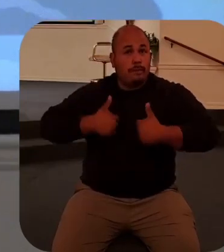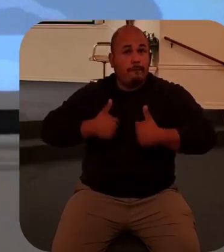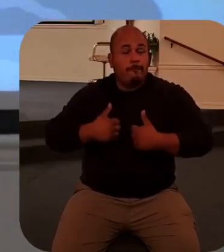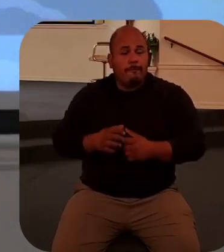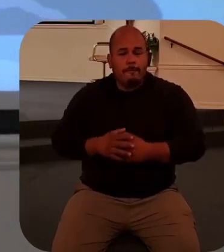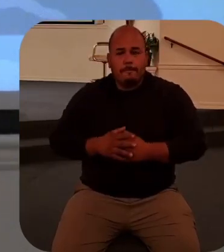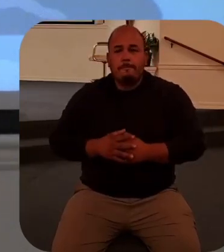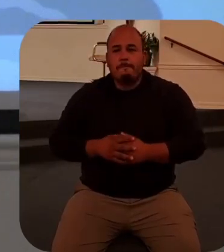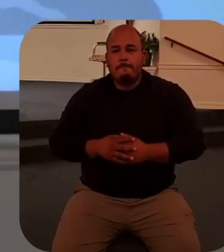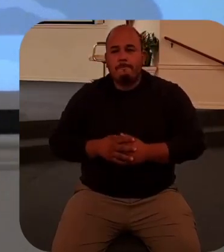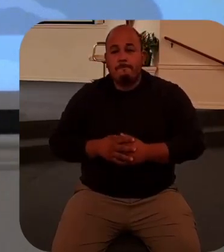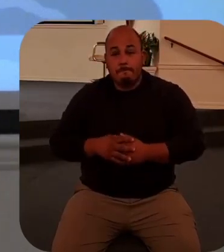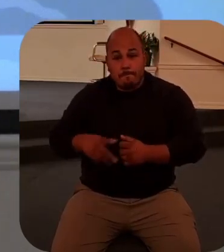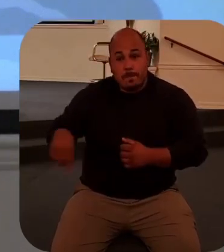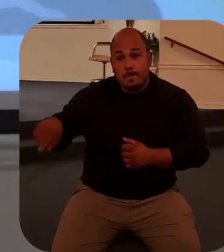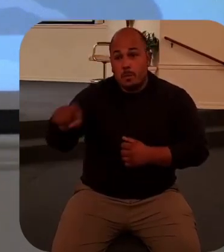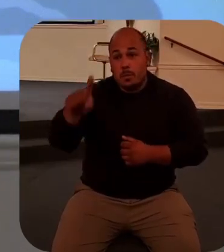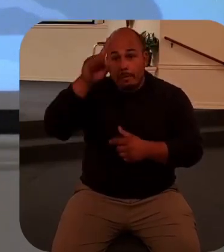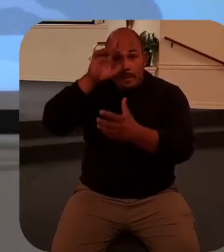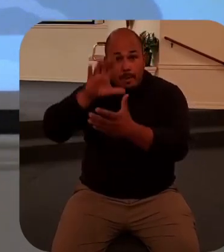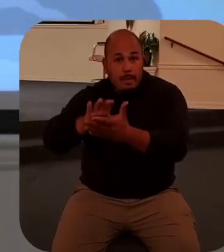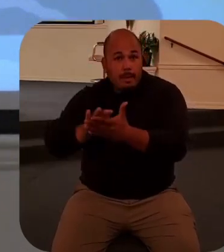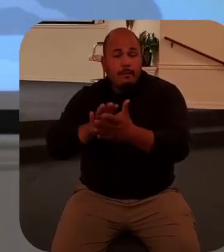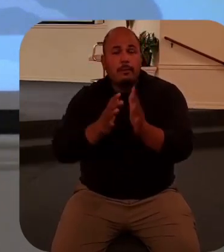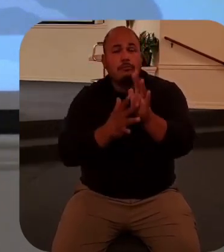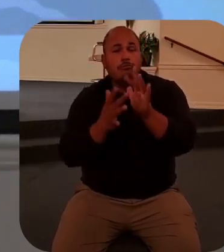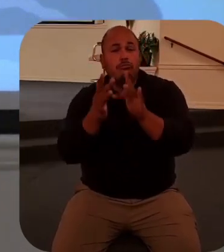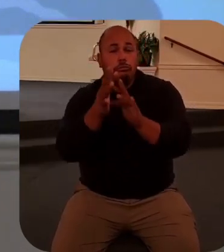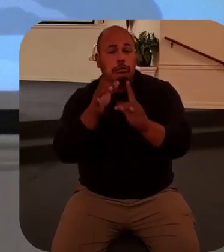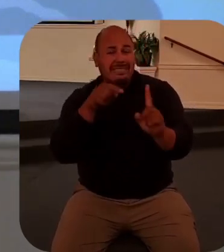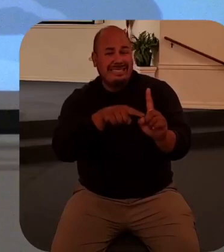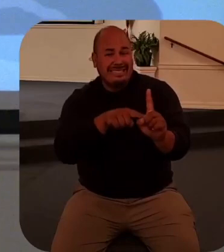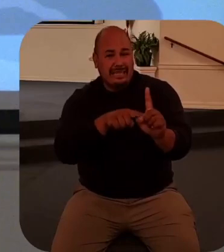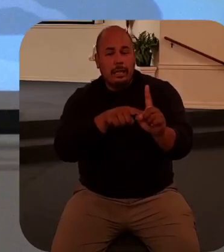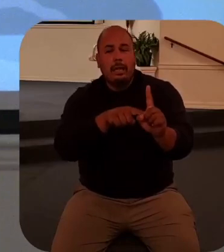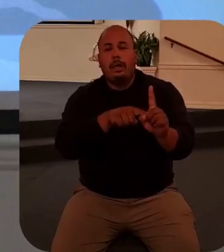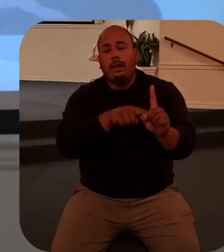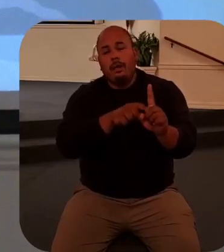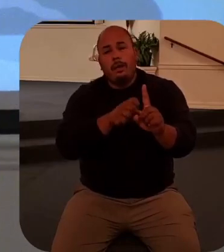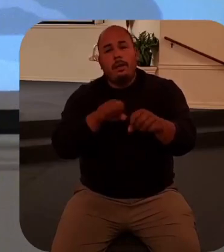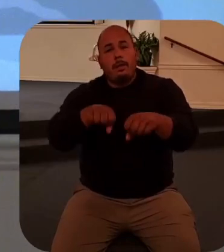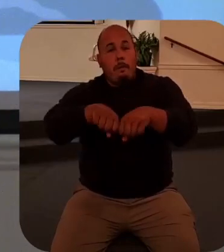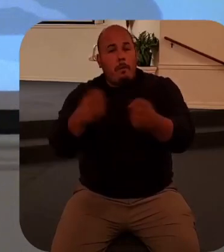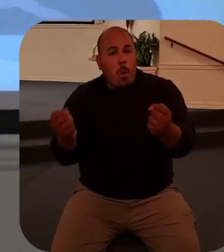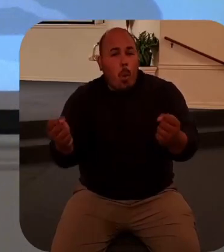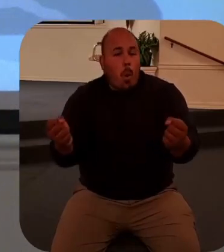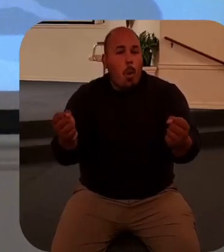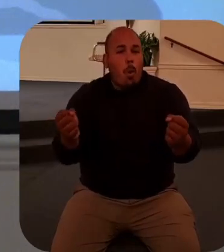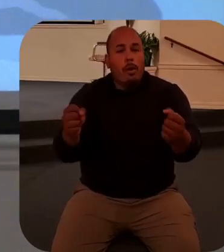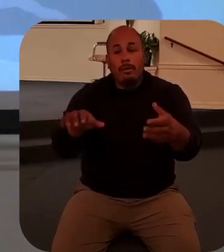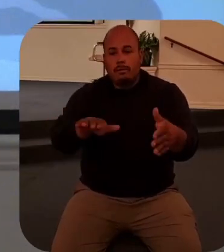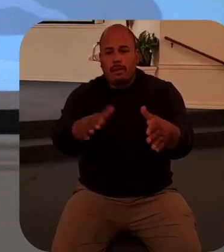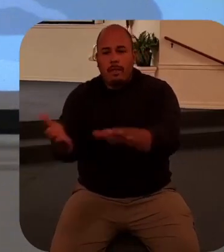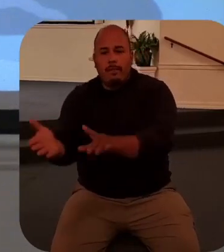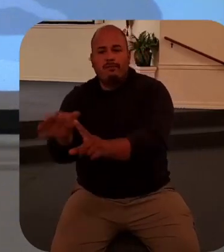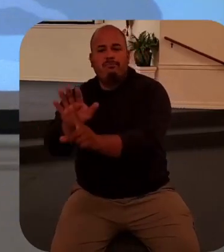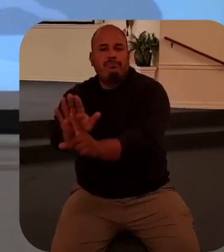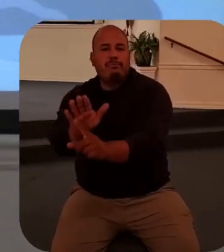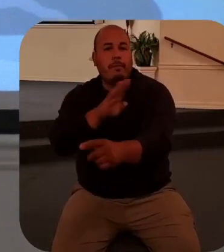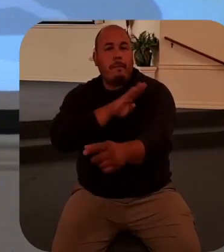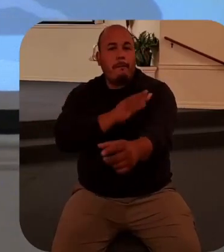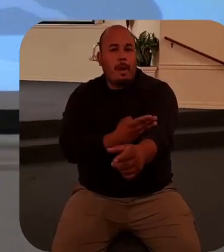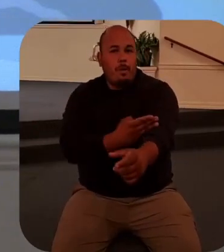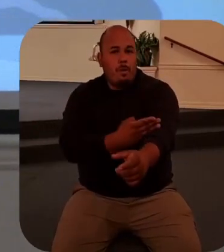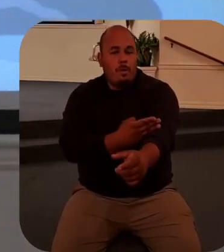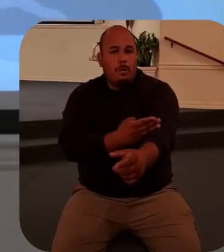do you believe Jesus came and broke the power of death in our lives the power of the devil so that he could